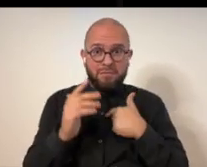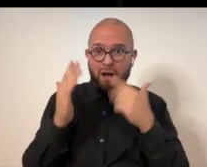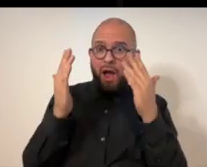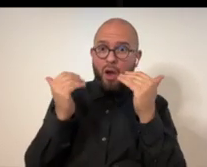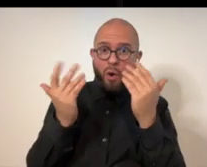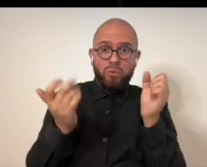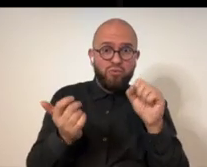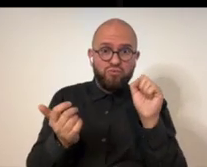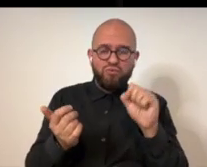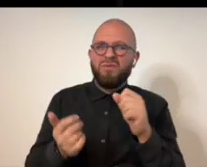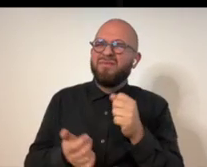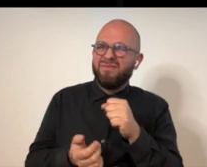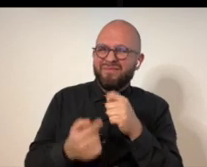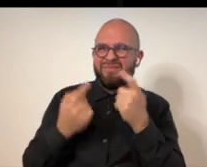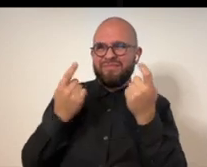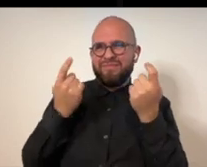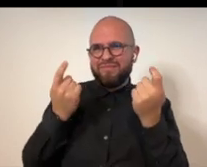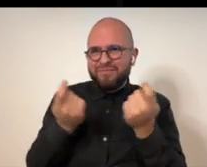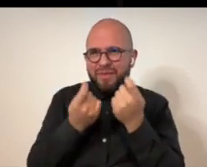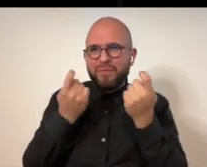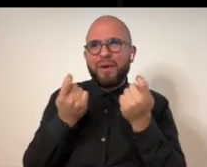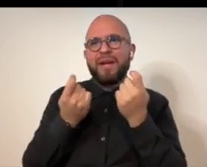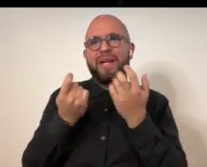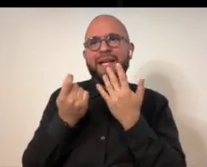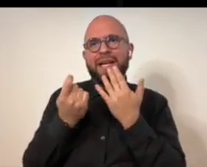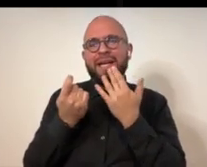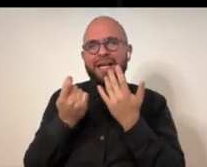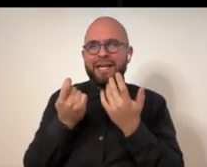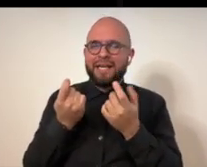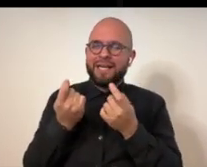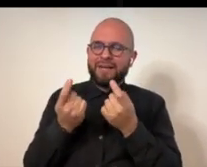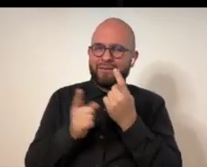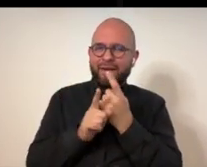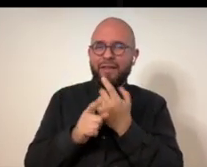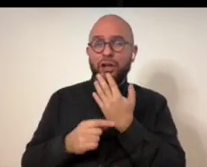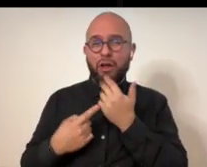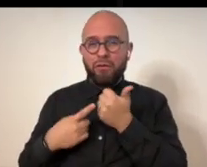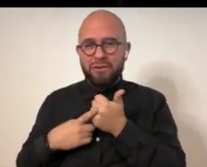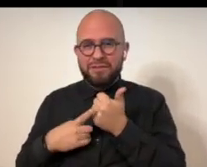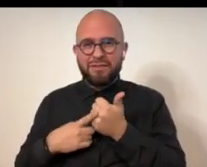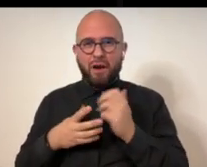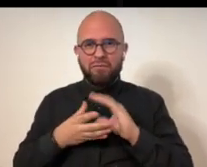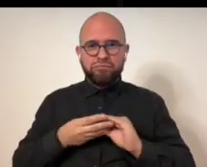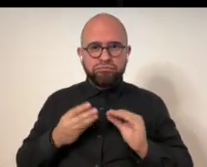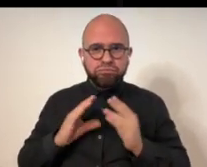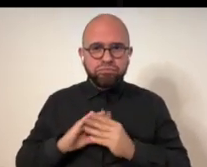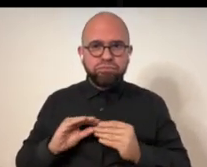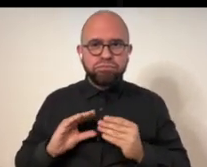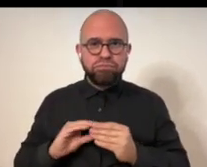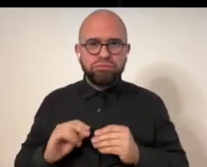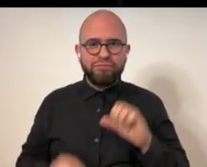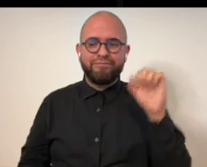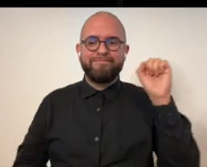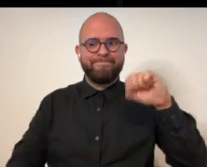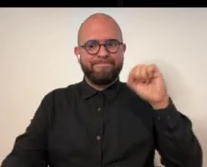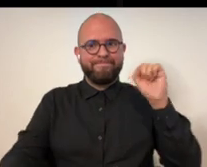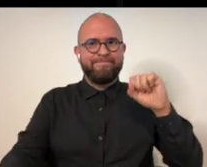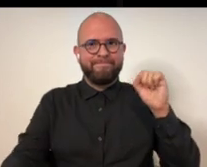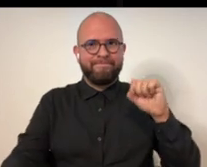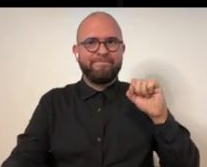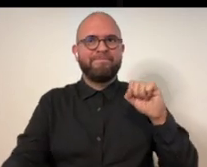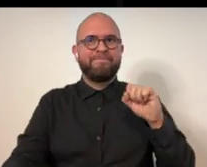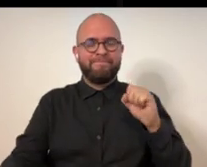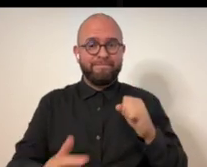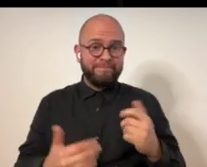what I'm trying to say here. And I would hope so. The color celebrating, but the color tells the